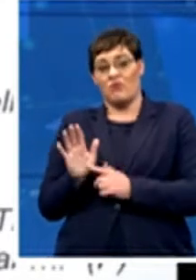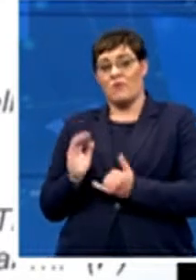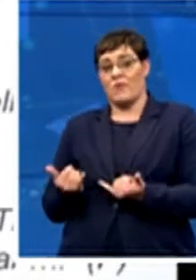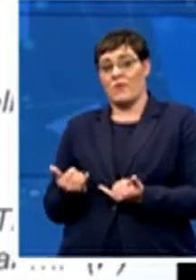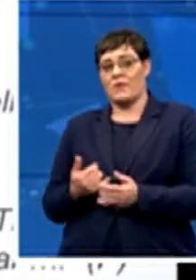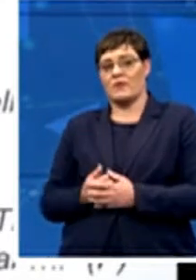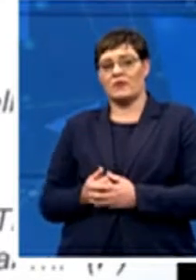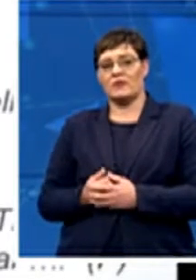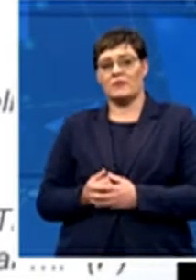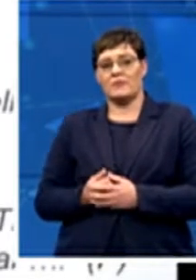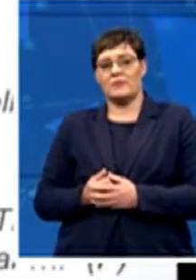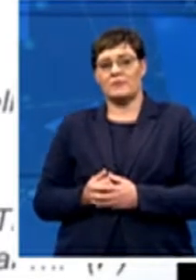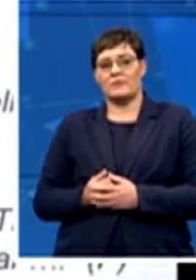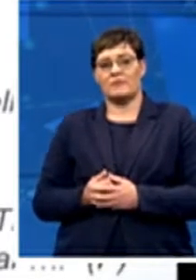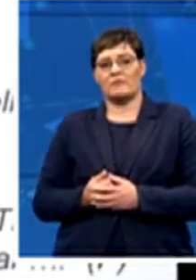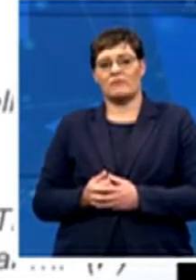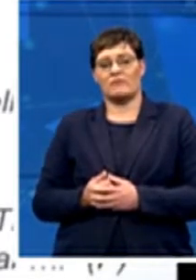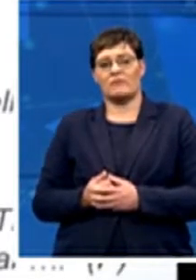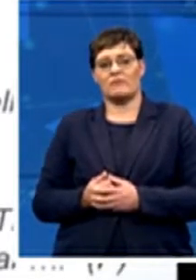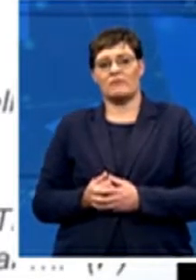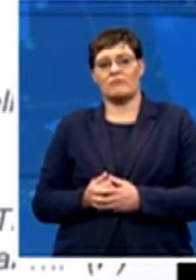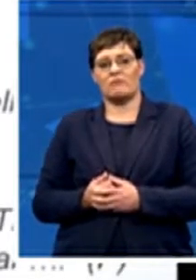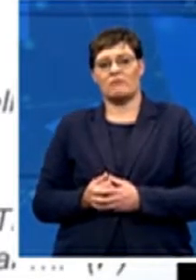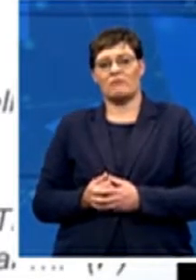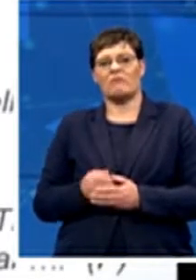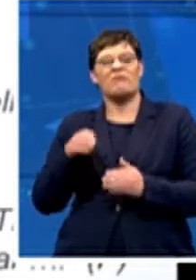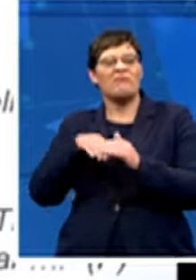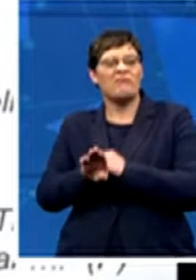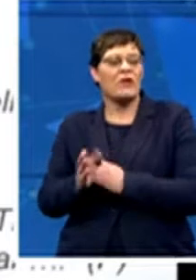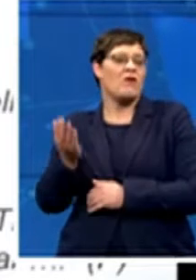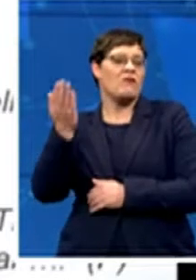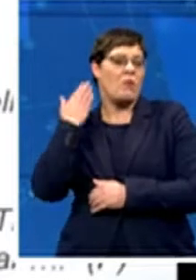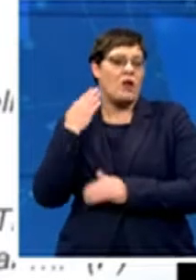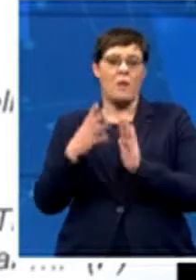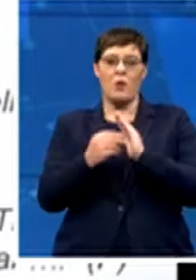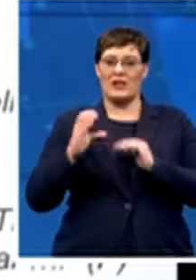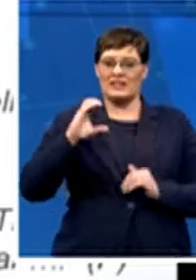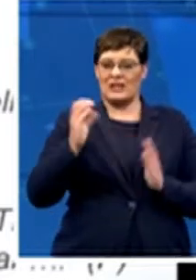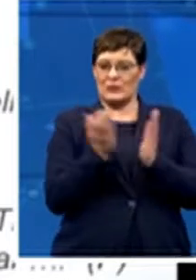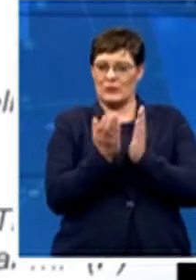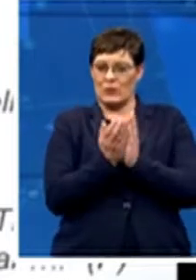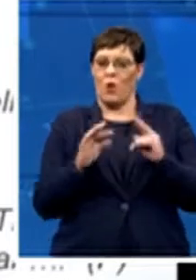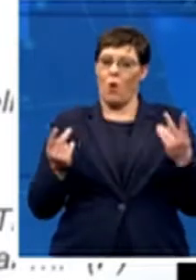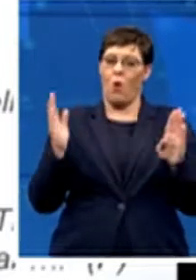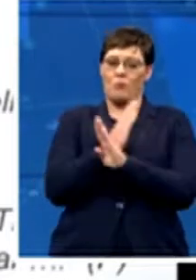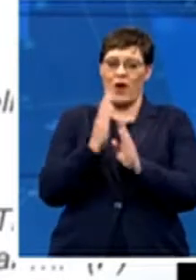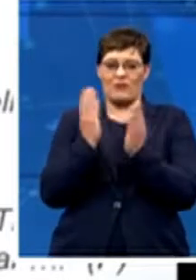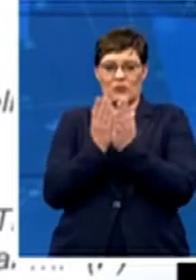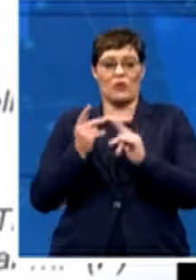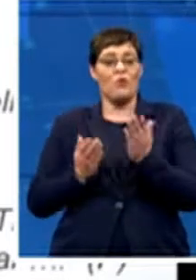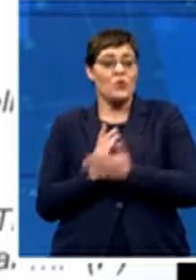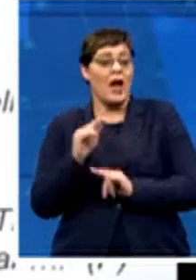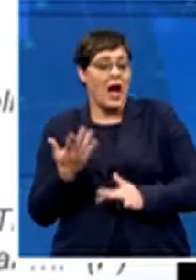what we call formal model C schools or private schools on bursaries. And that was a reason that they